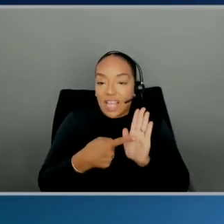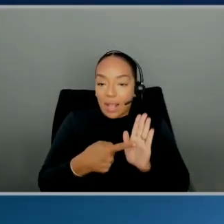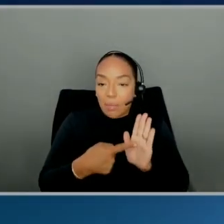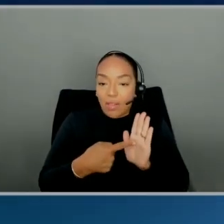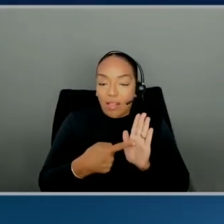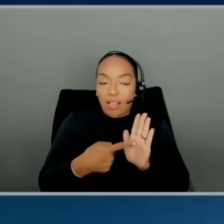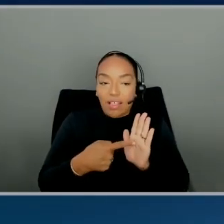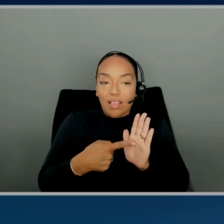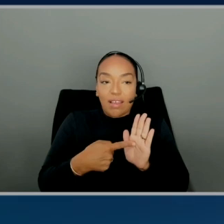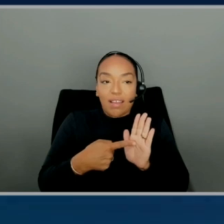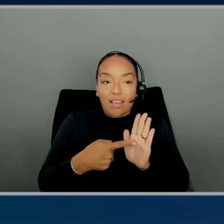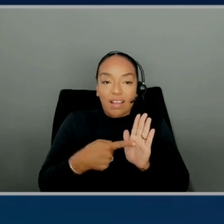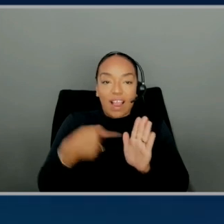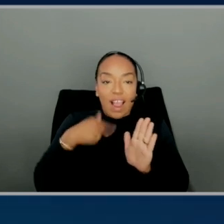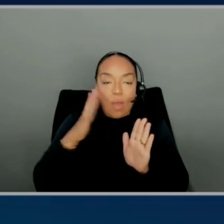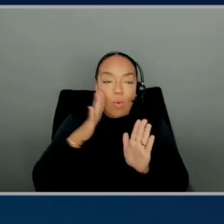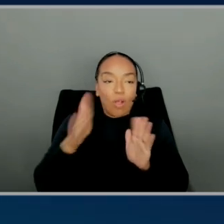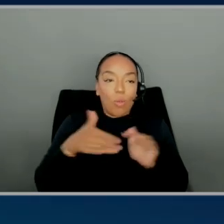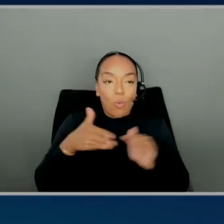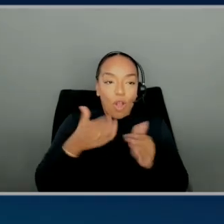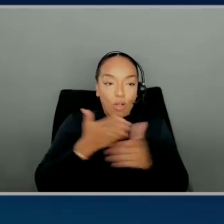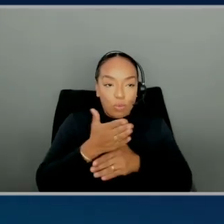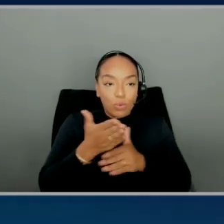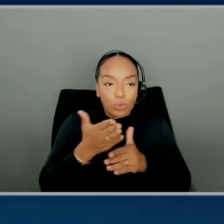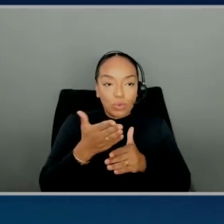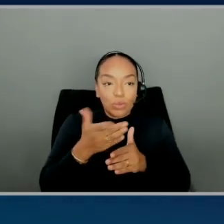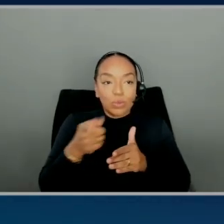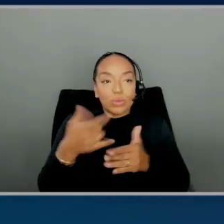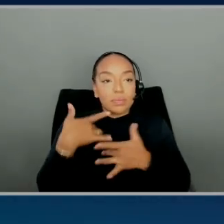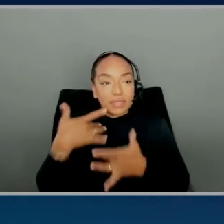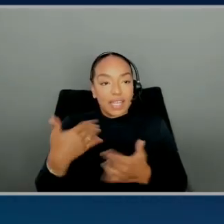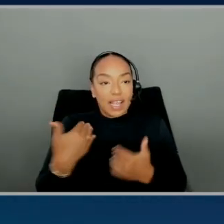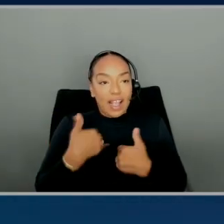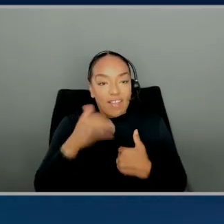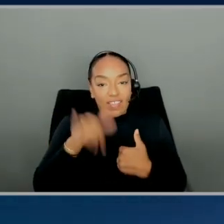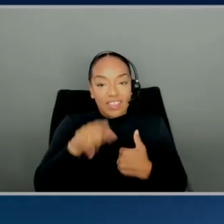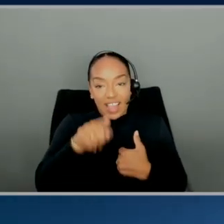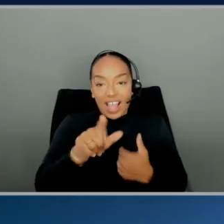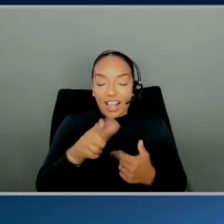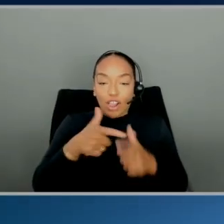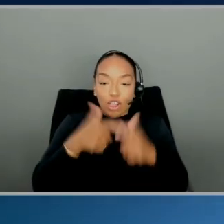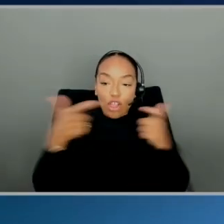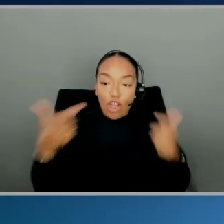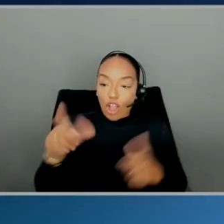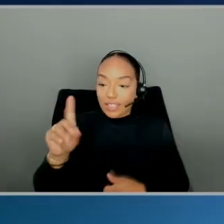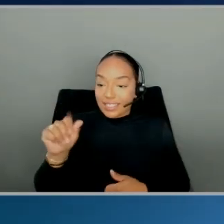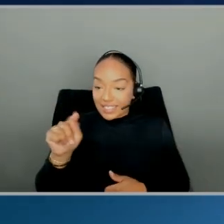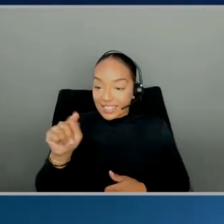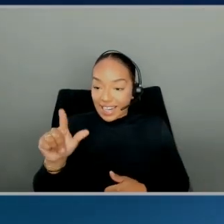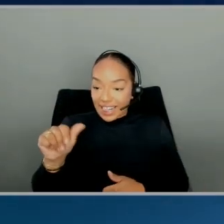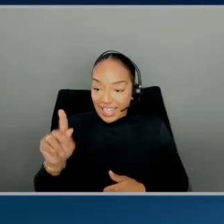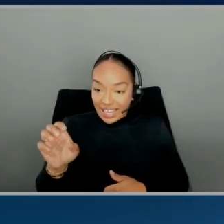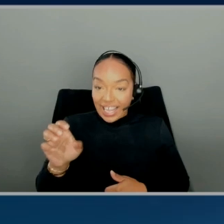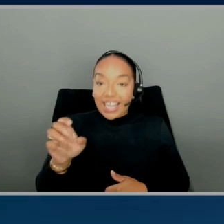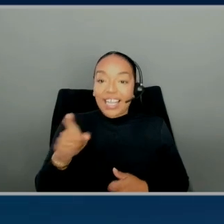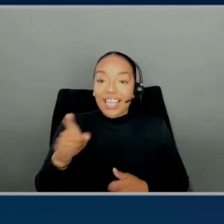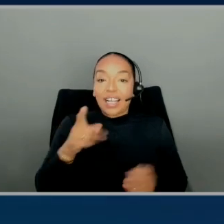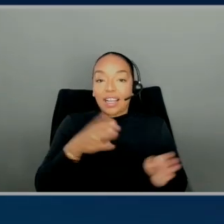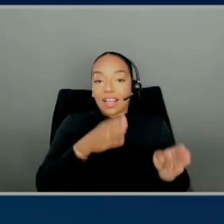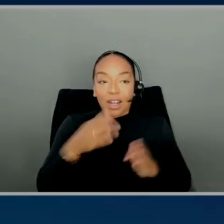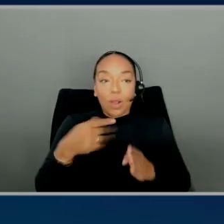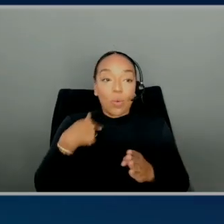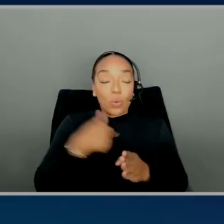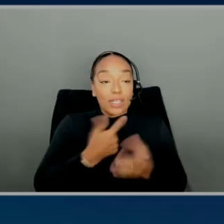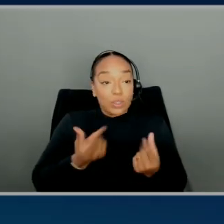I'll walk through. So you typically have these large data lakes and you have the iceberg metadata. And what we are doing